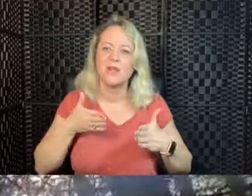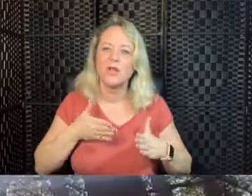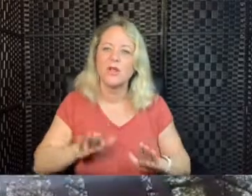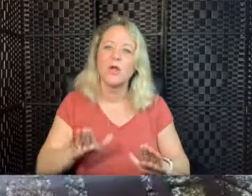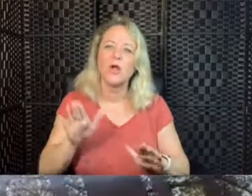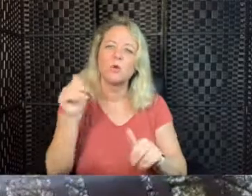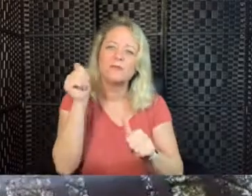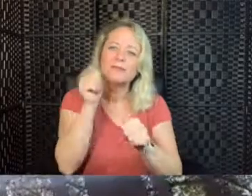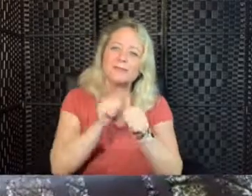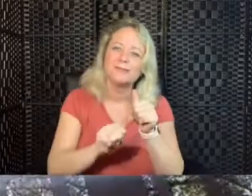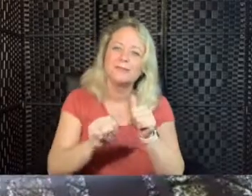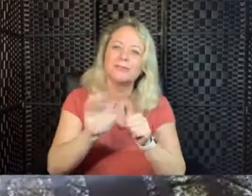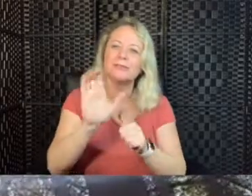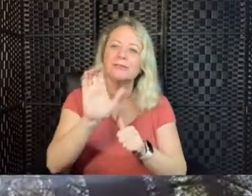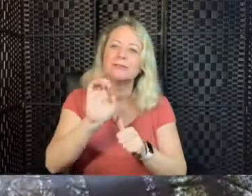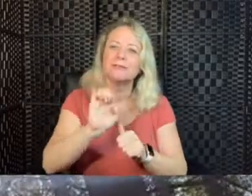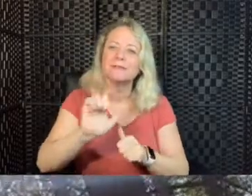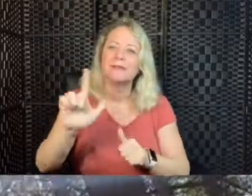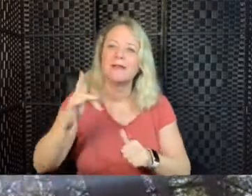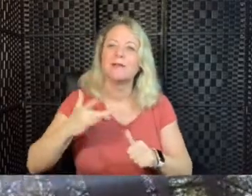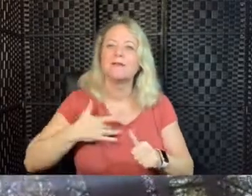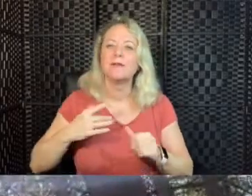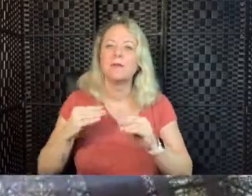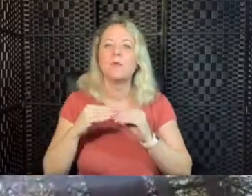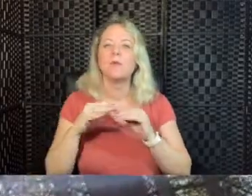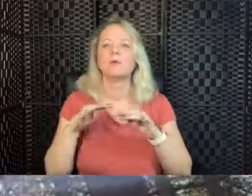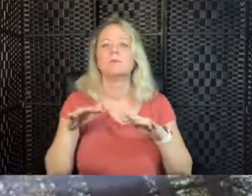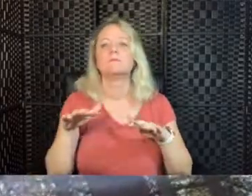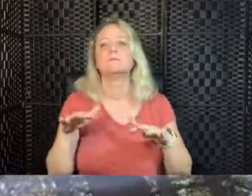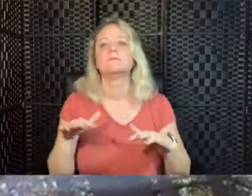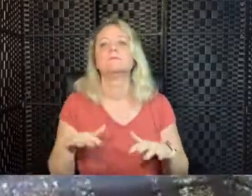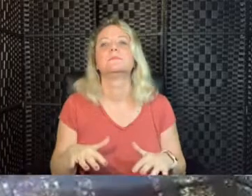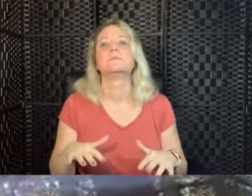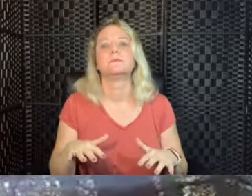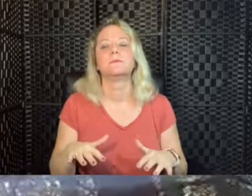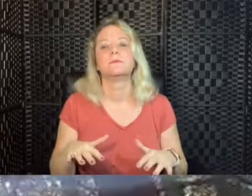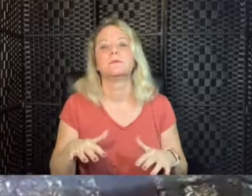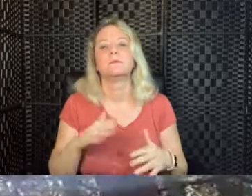every cell just to relax a bit more.